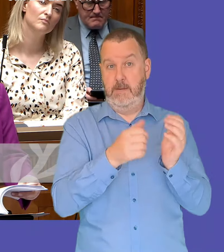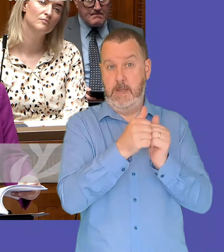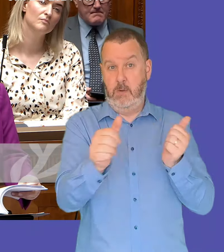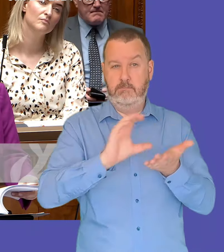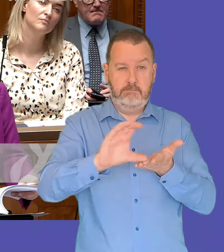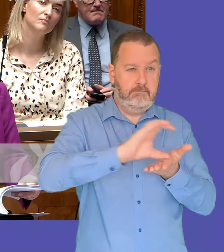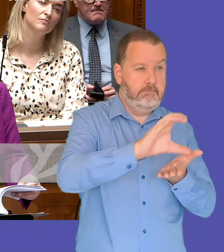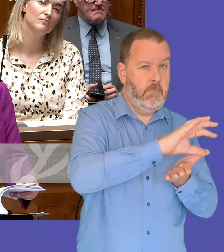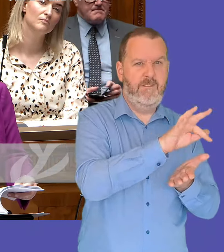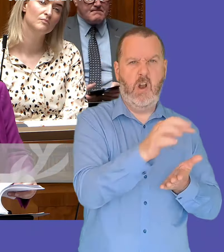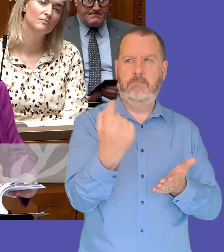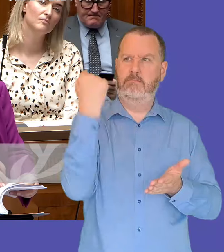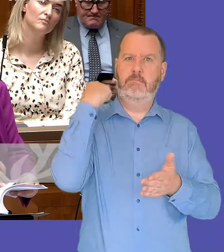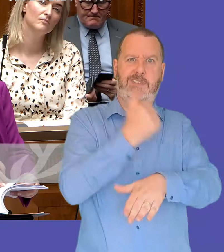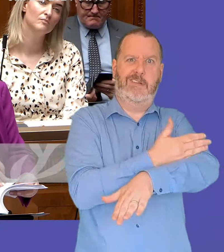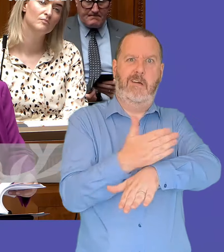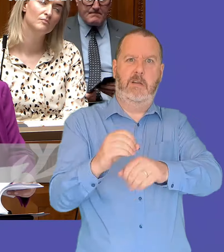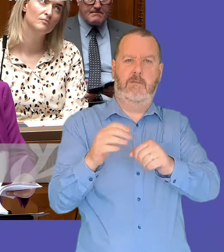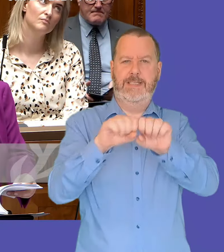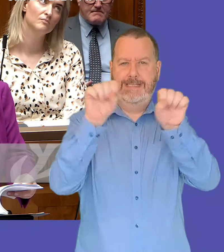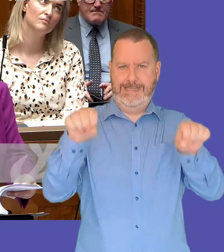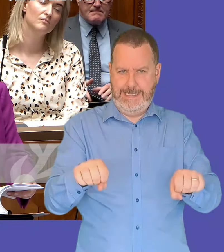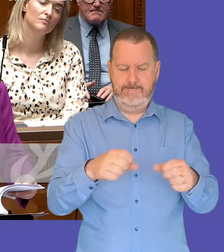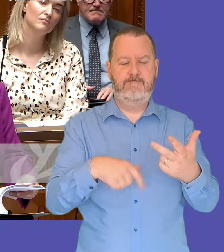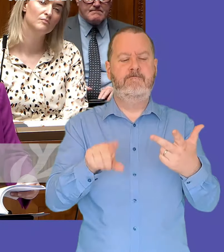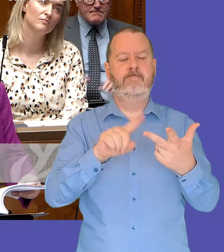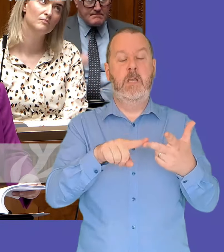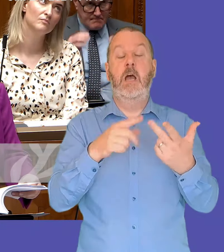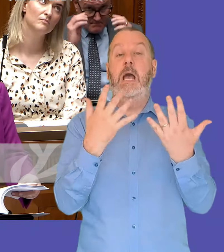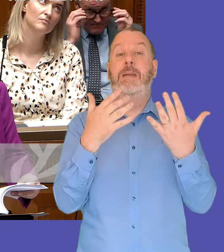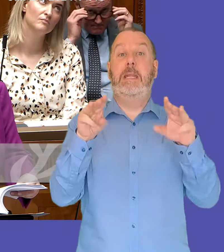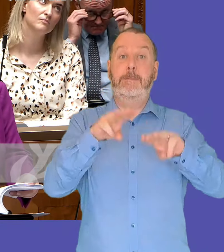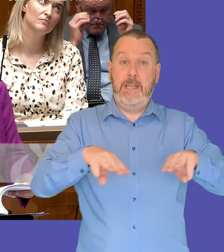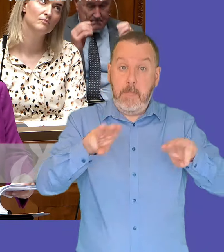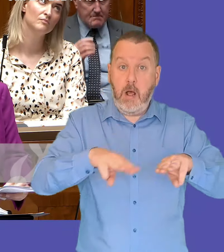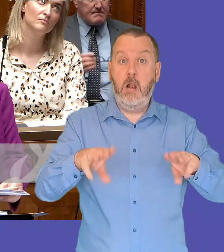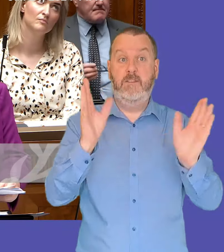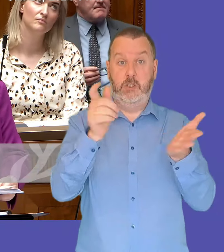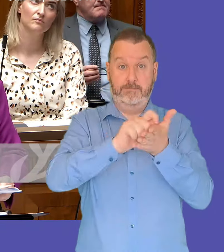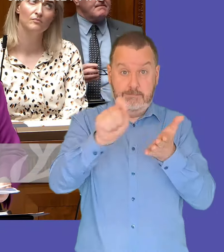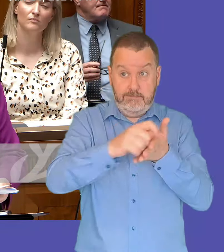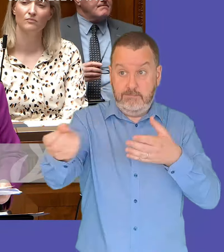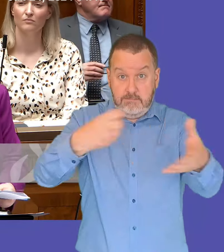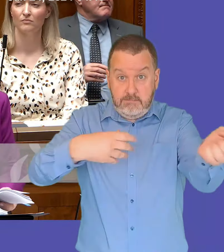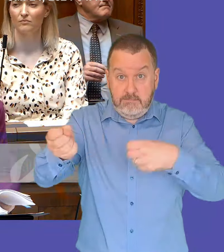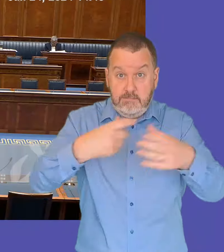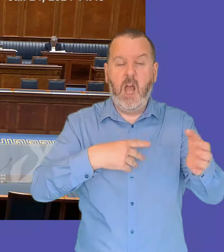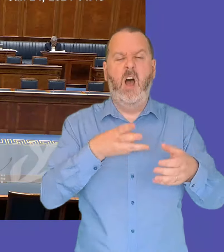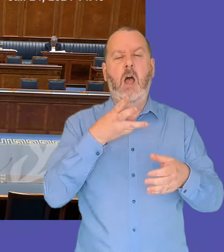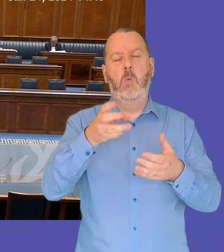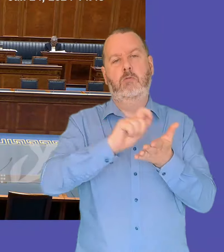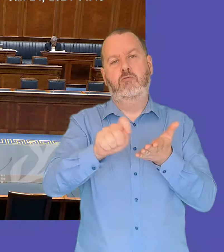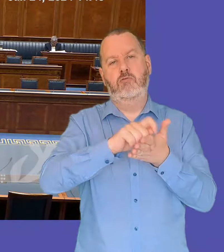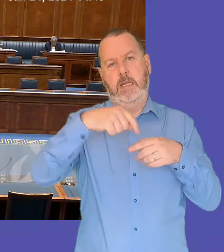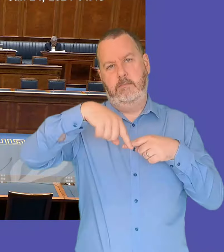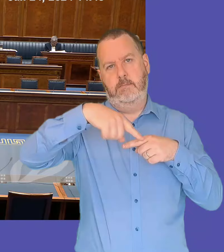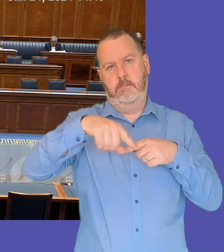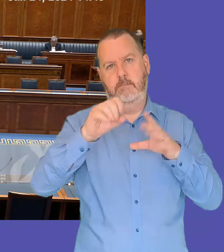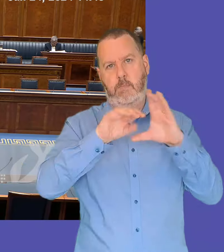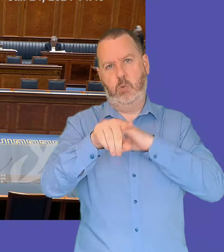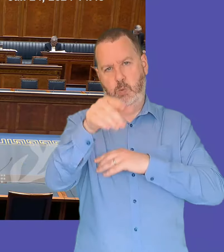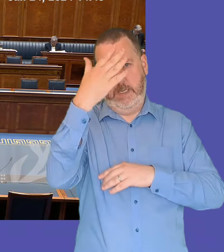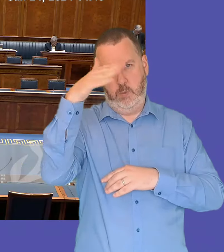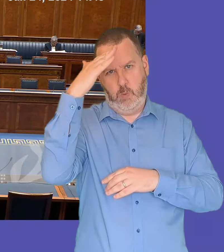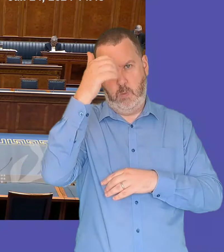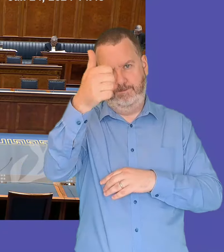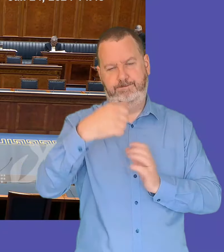opened and in terms of the actual number of individuals that's the part of will write to you on yeah on chambers